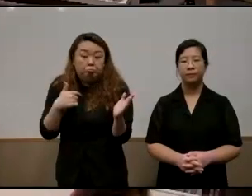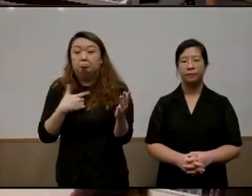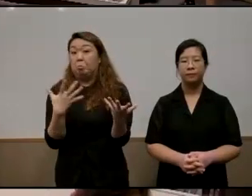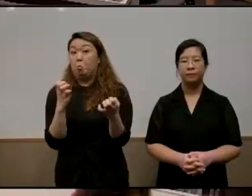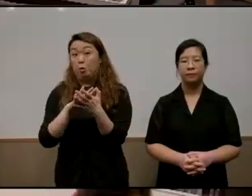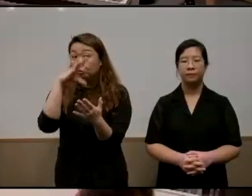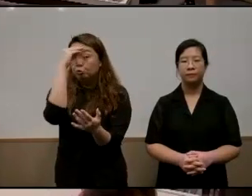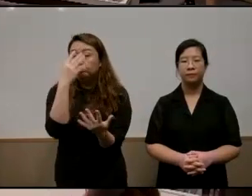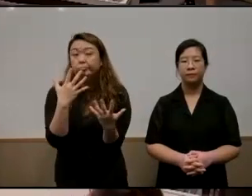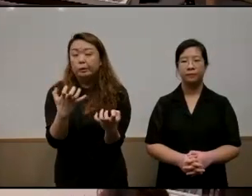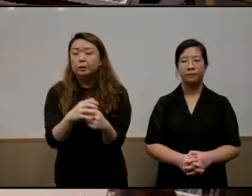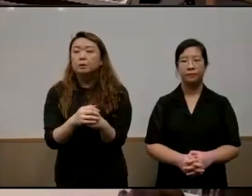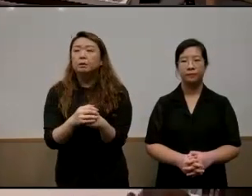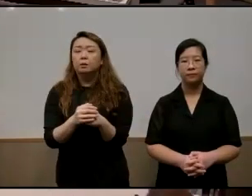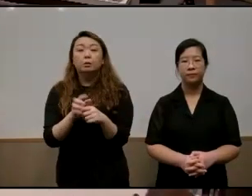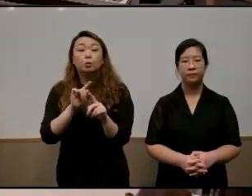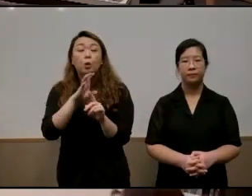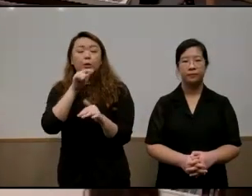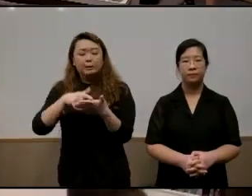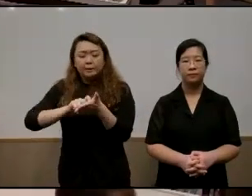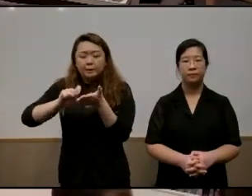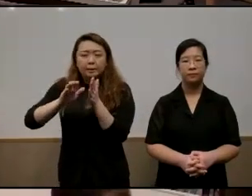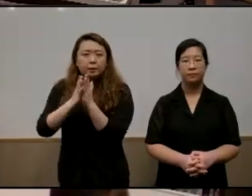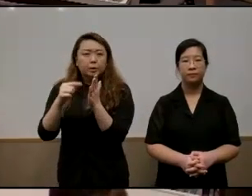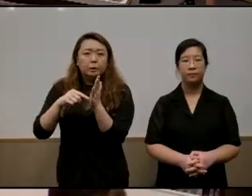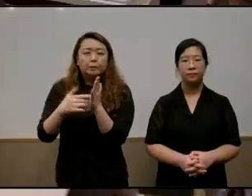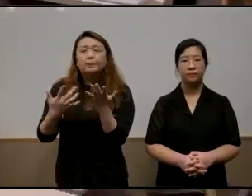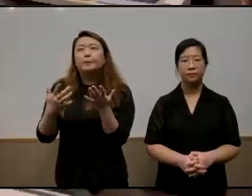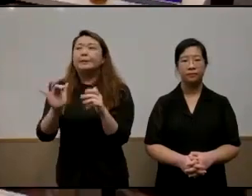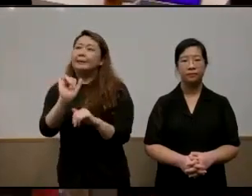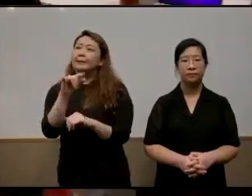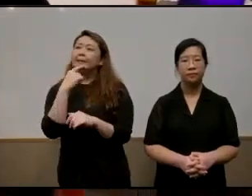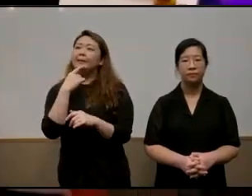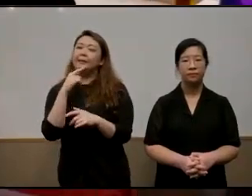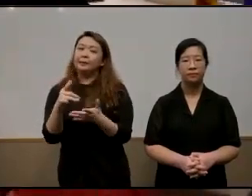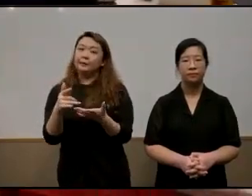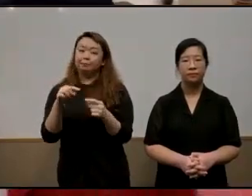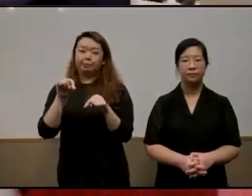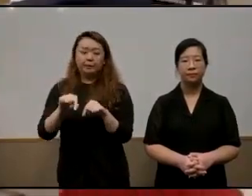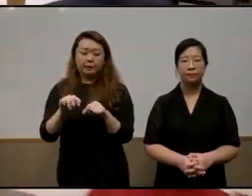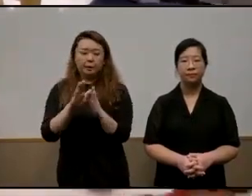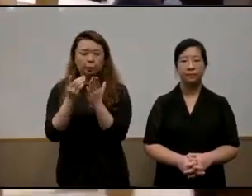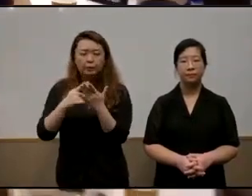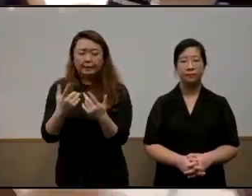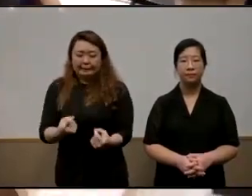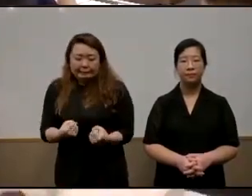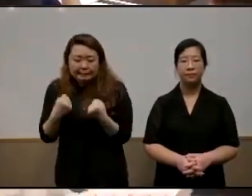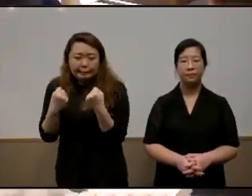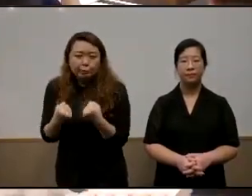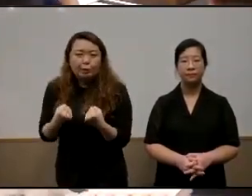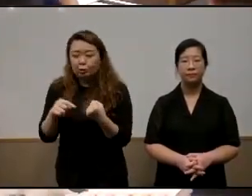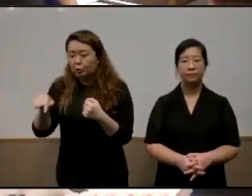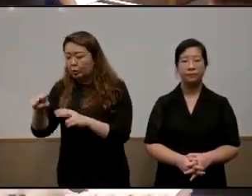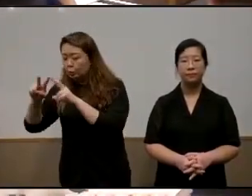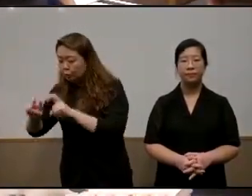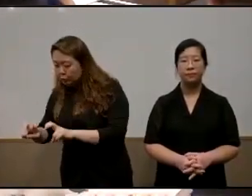um and so i actually like that the book is kind of one way of seeing the book is a wrestling of this tension between what the research says